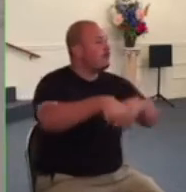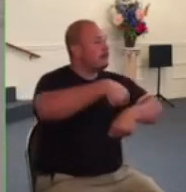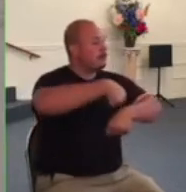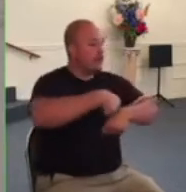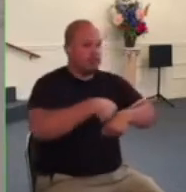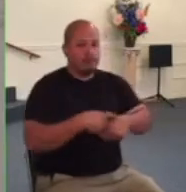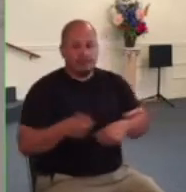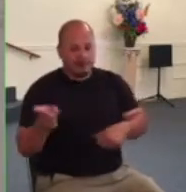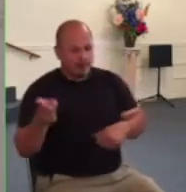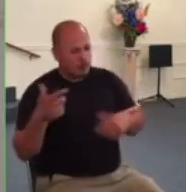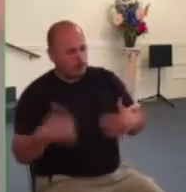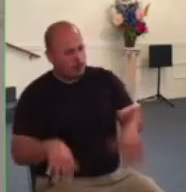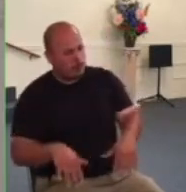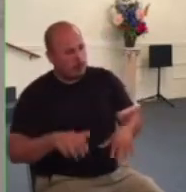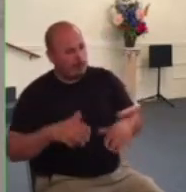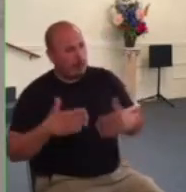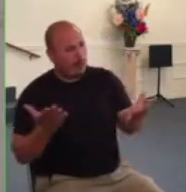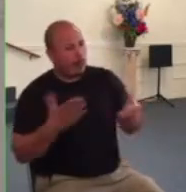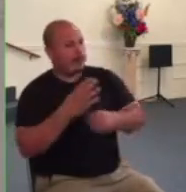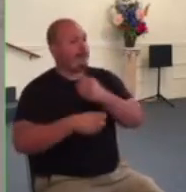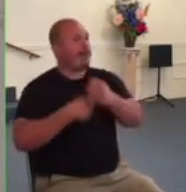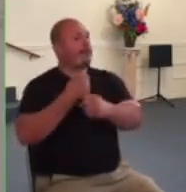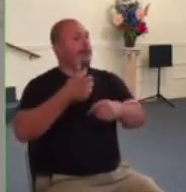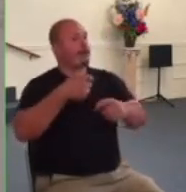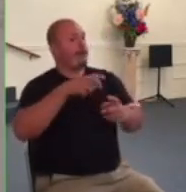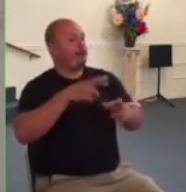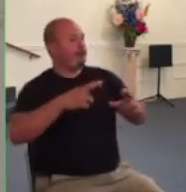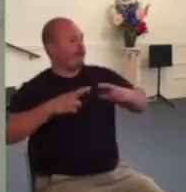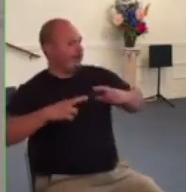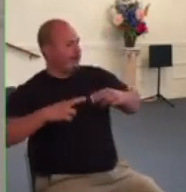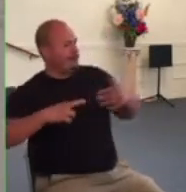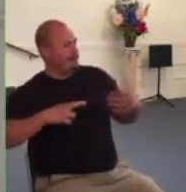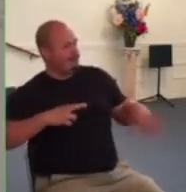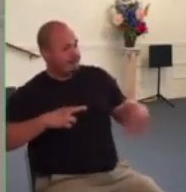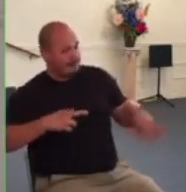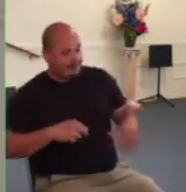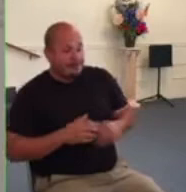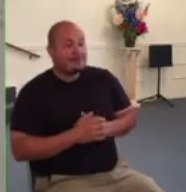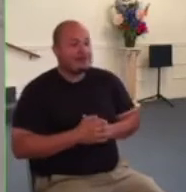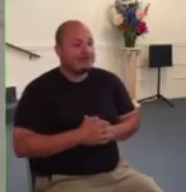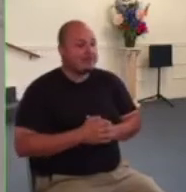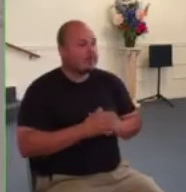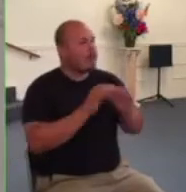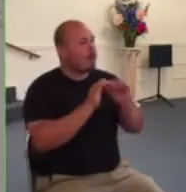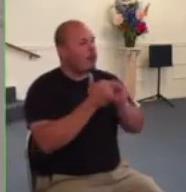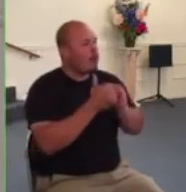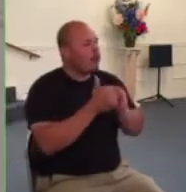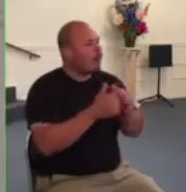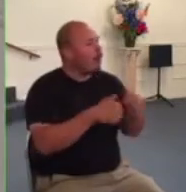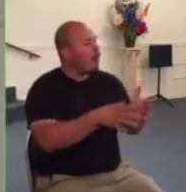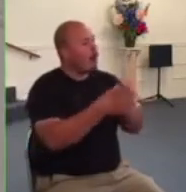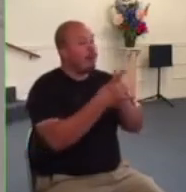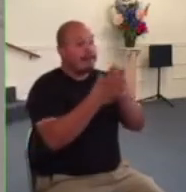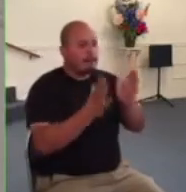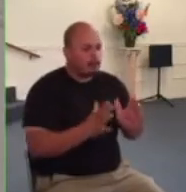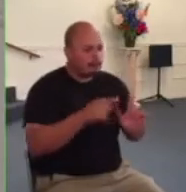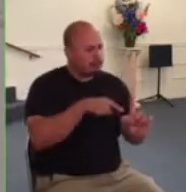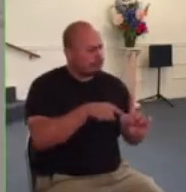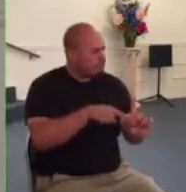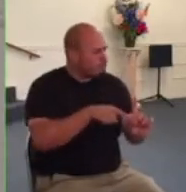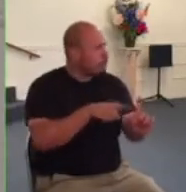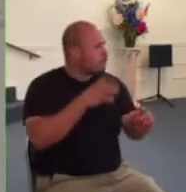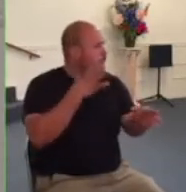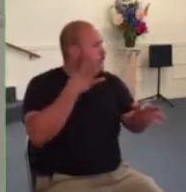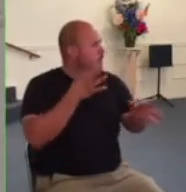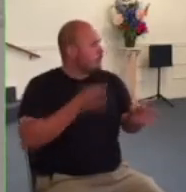been a tough one how do you as an elder or a leader in the church decide how the church should respond to a government